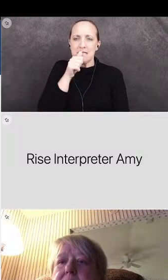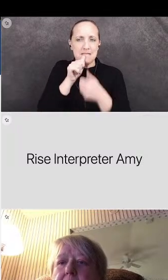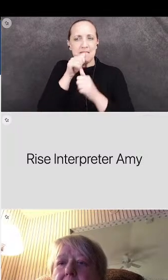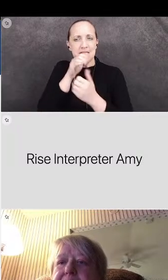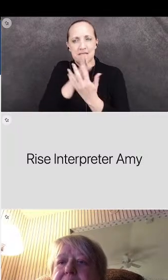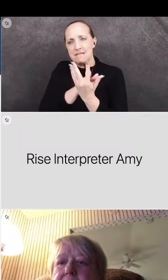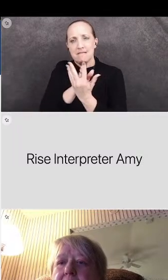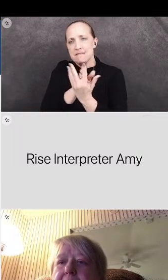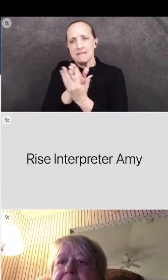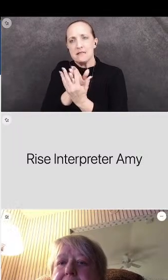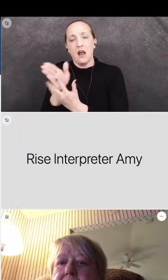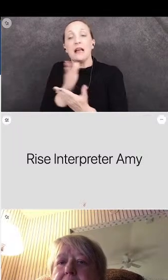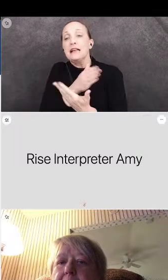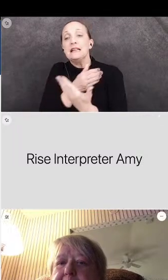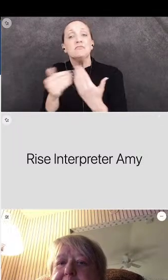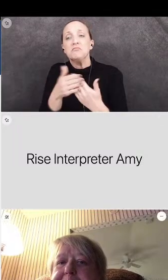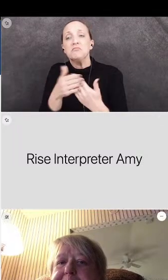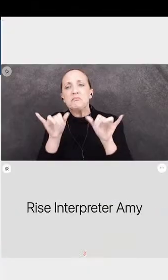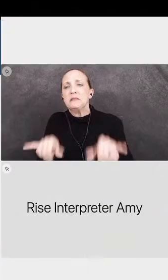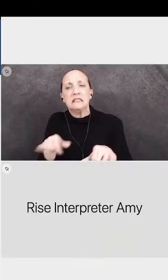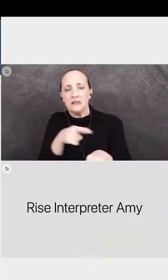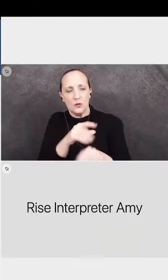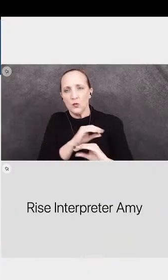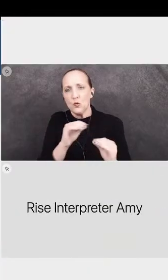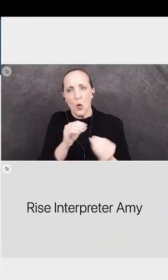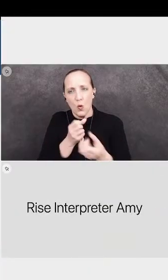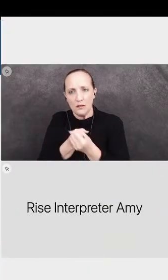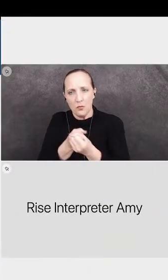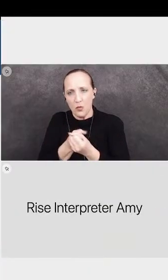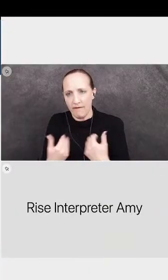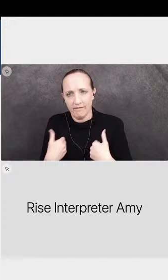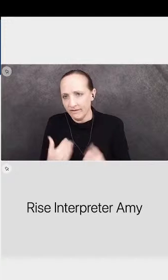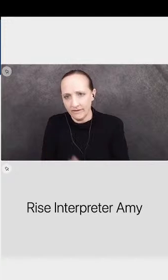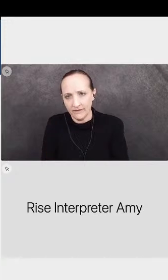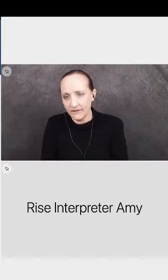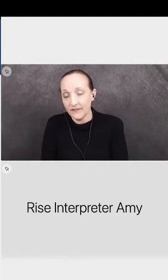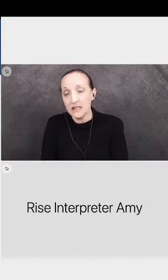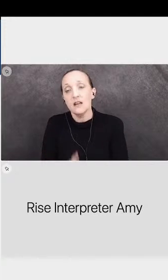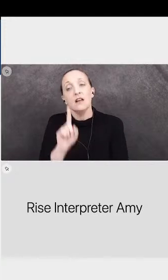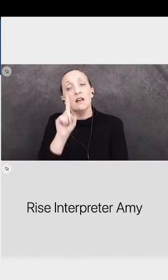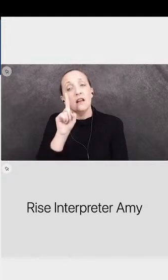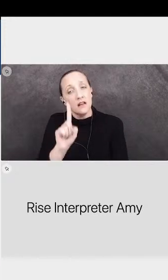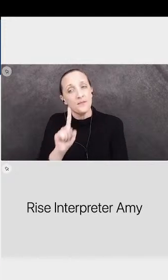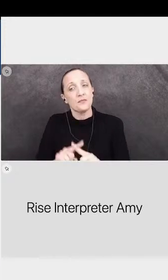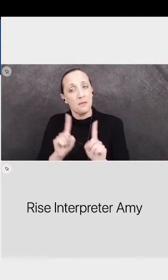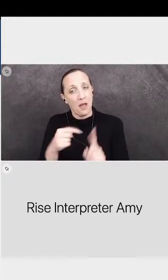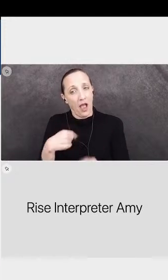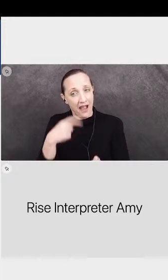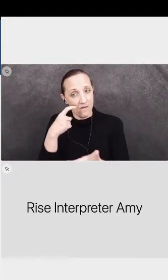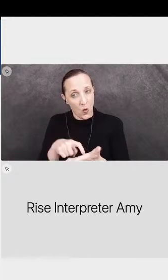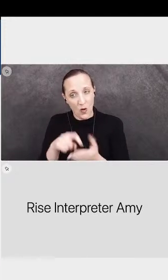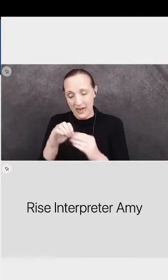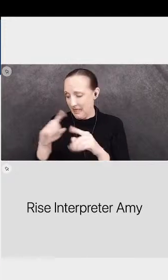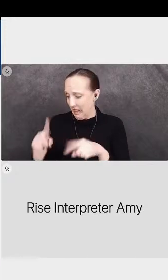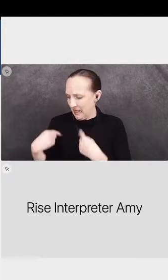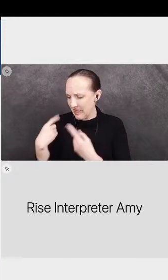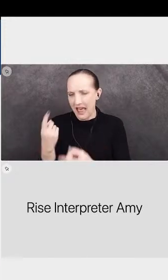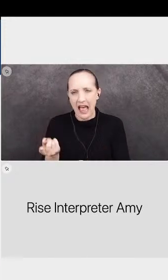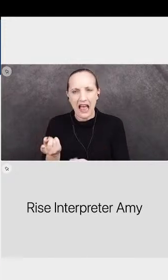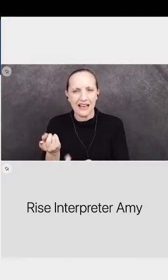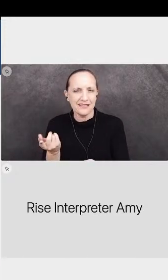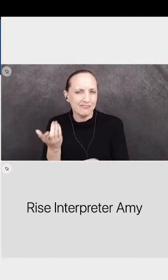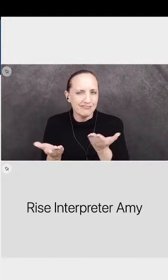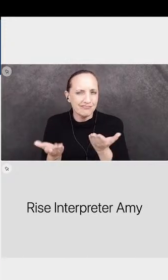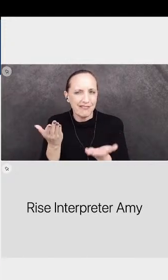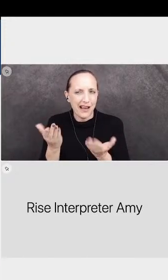how they were supported or not supported. But I've noticed that in the last, I'd